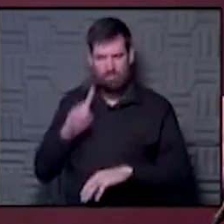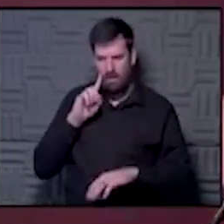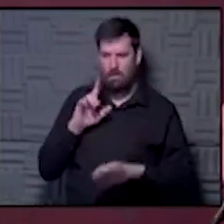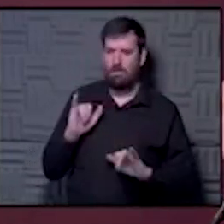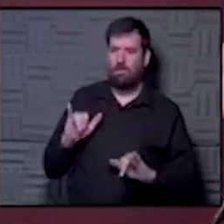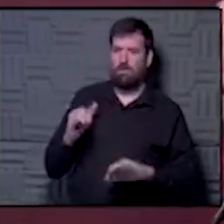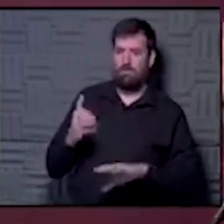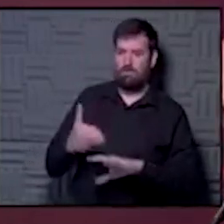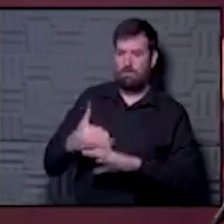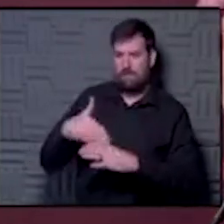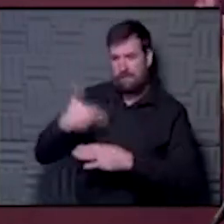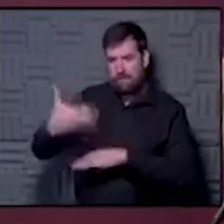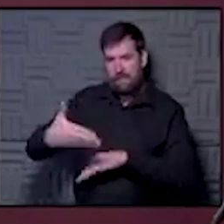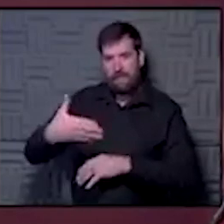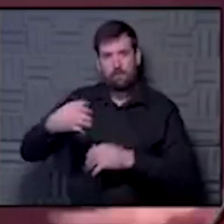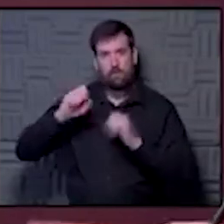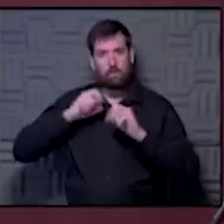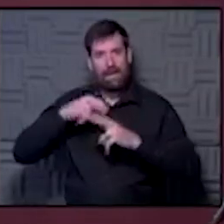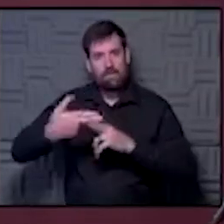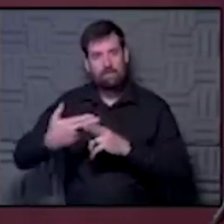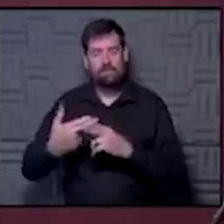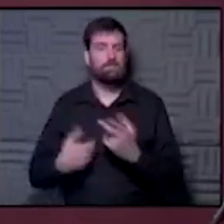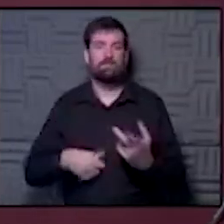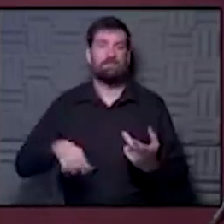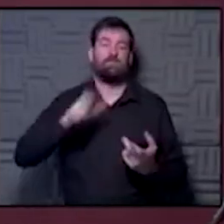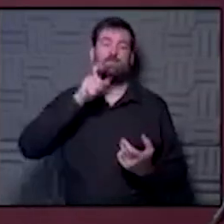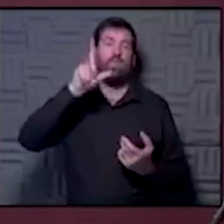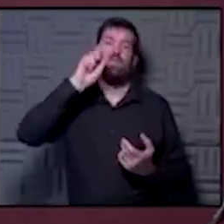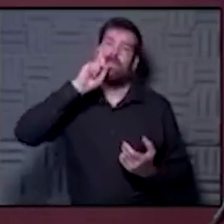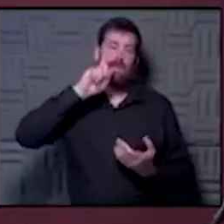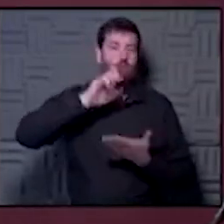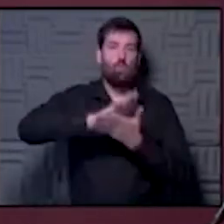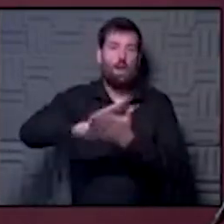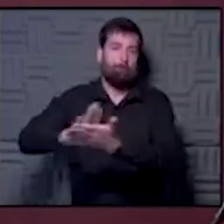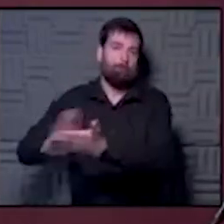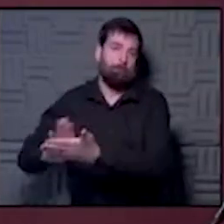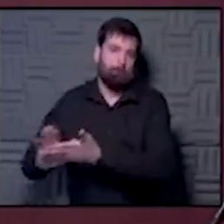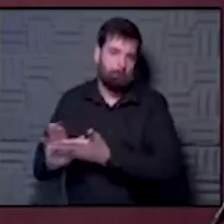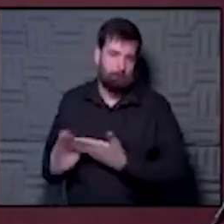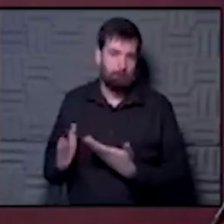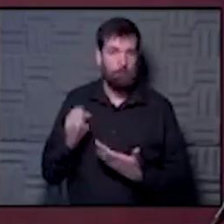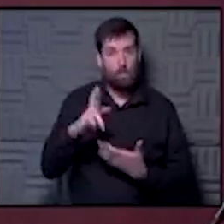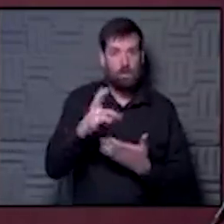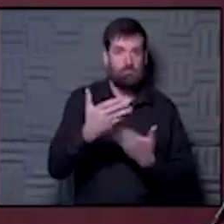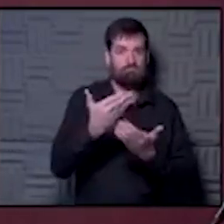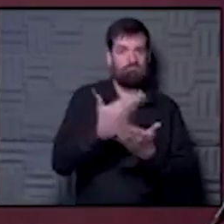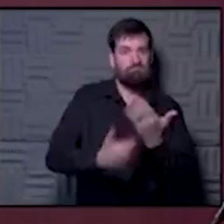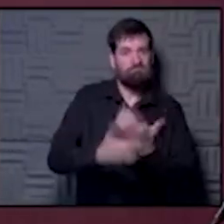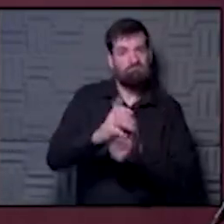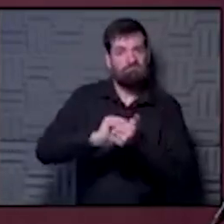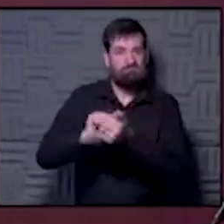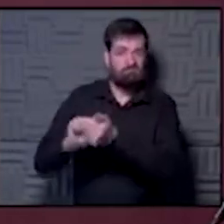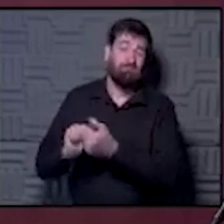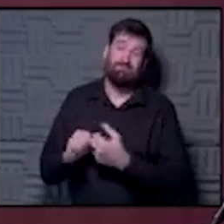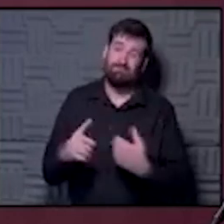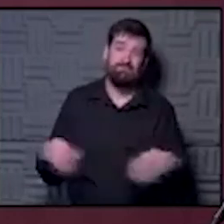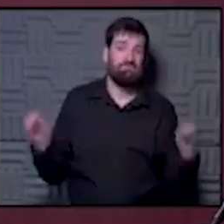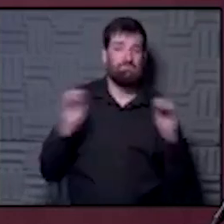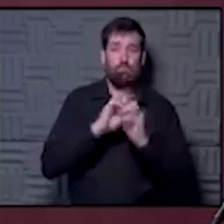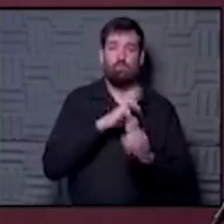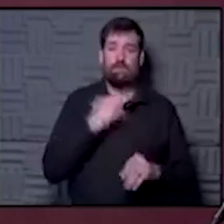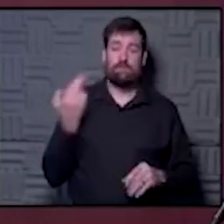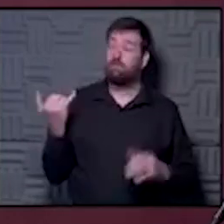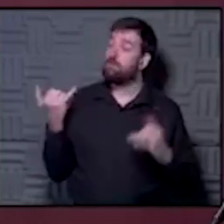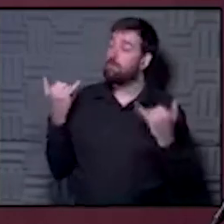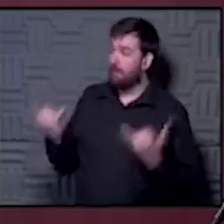go and pick up the next set of dumbbells to wash your hands or to wipe them off. So I think there is just additional risks associated with that. In